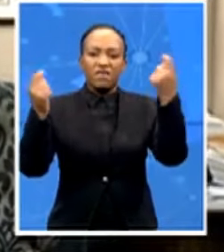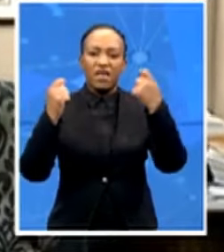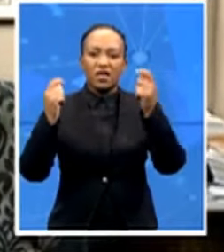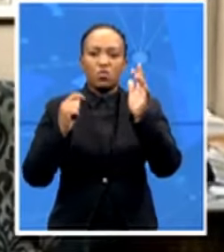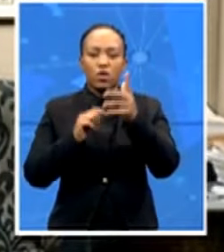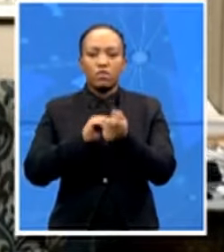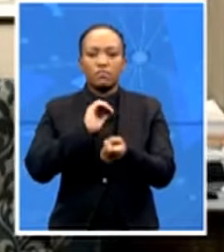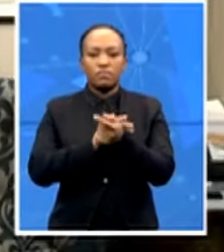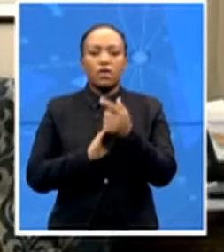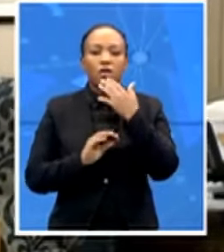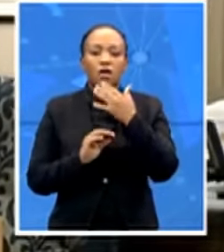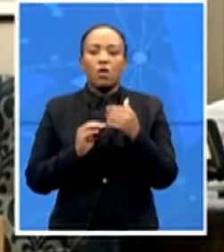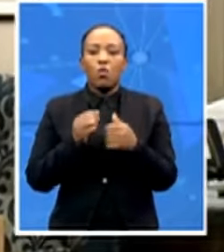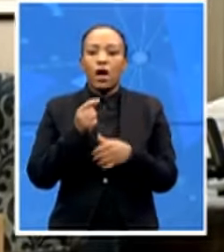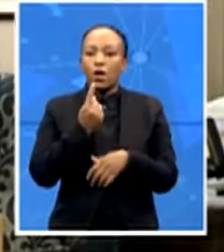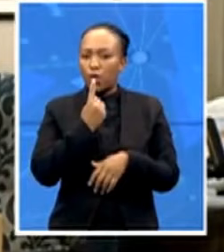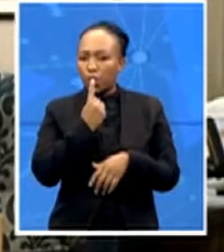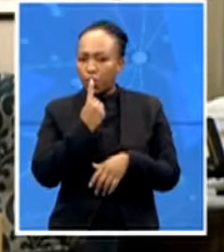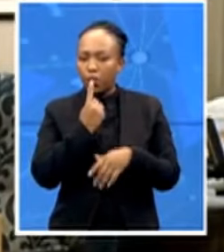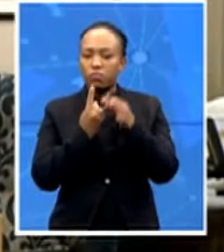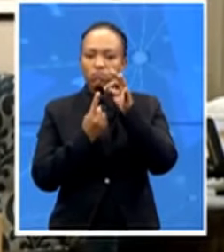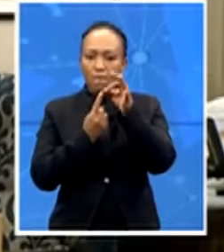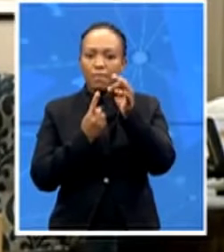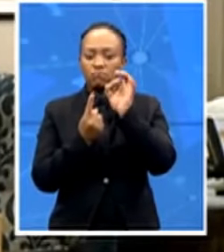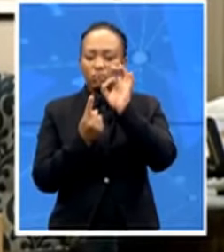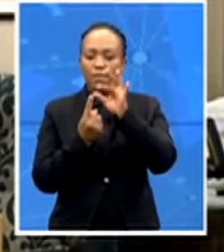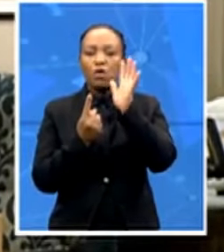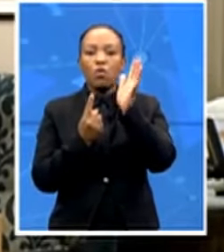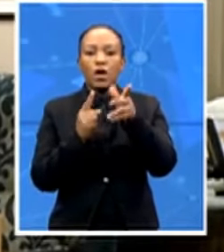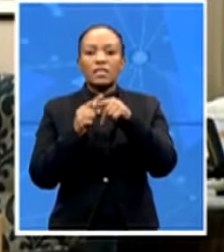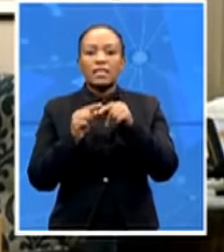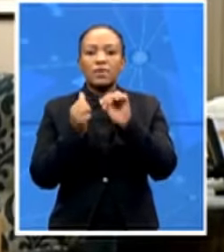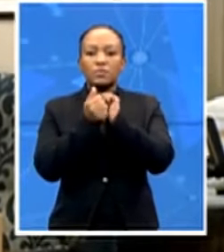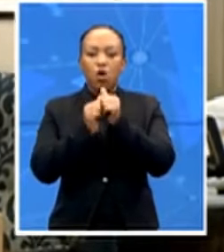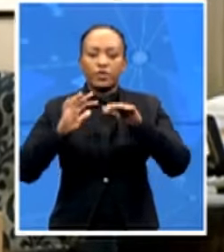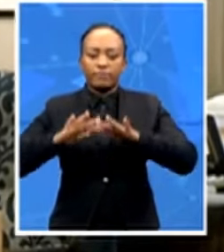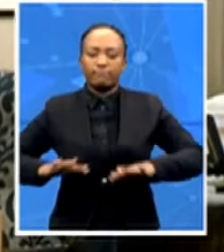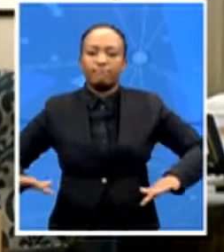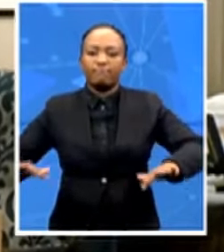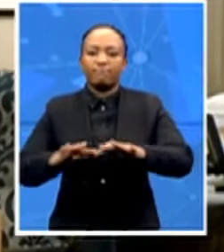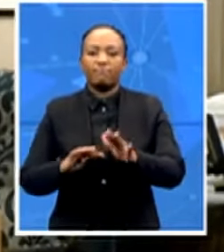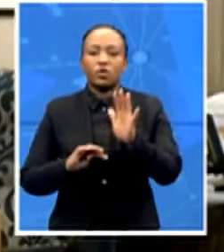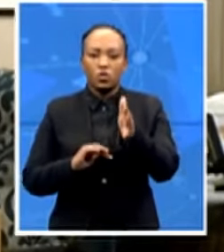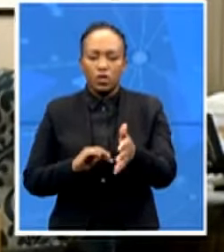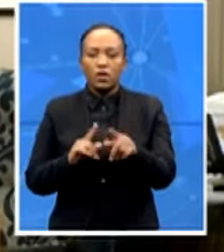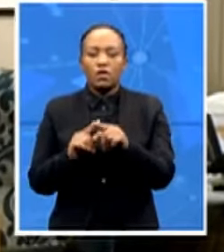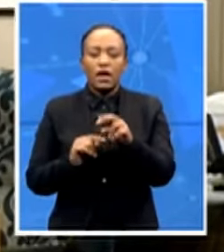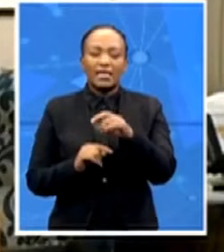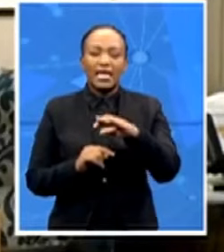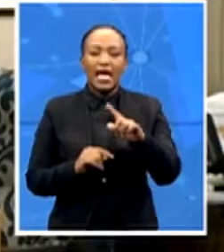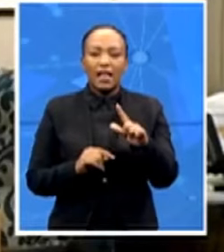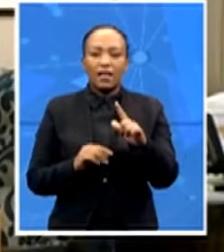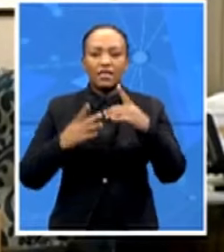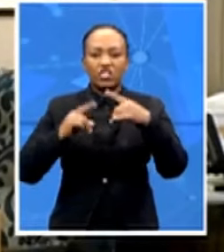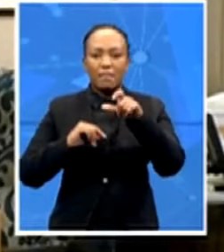field as well as the hoisting of the gay pride flag about the RCL chairperson Lau Mulele is going to speak to me